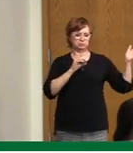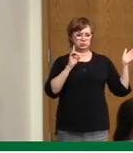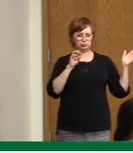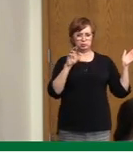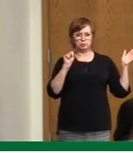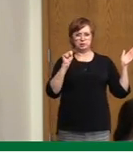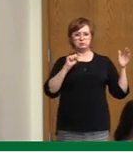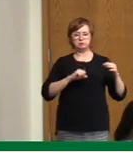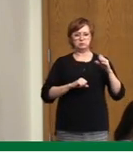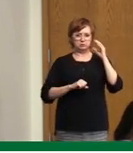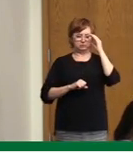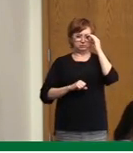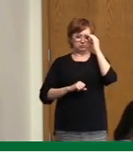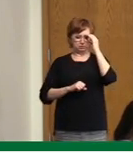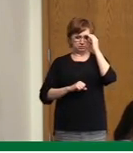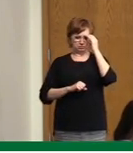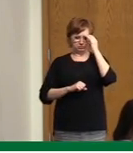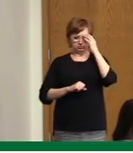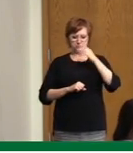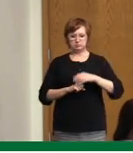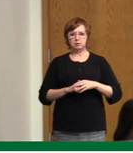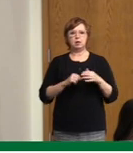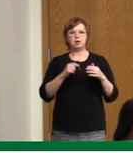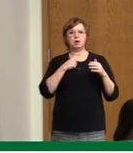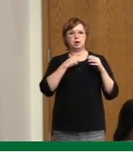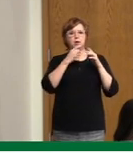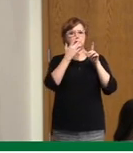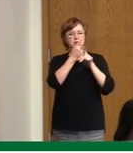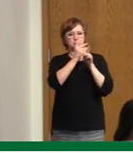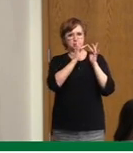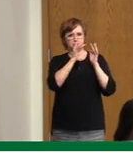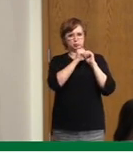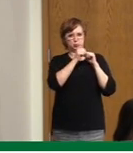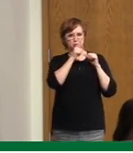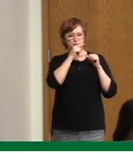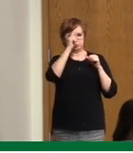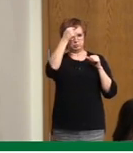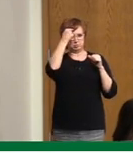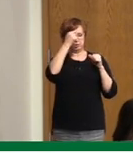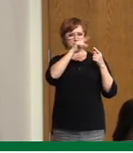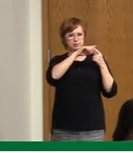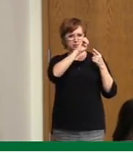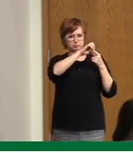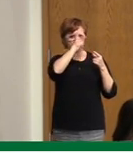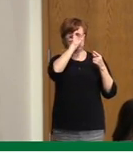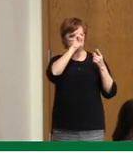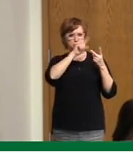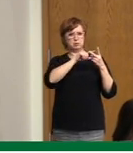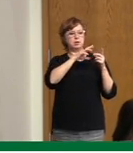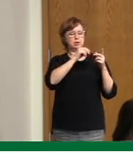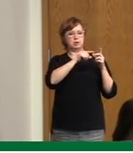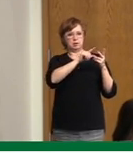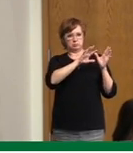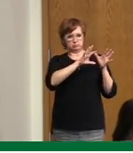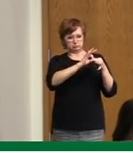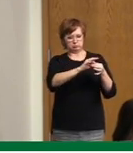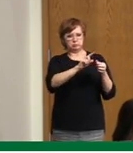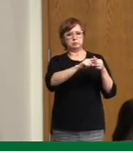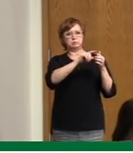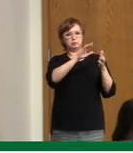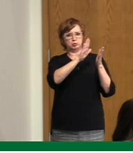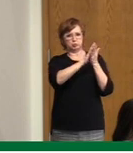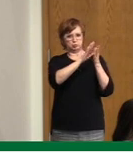contact with the Ministry of Education and the school divisions, and school divisions are regular contact with local medical health officers.